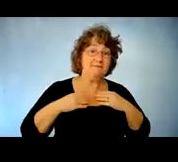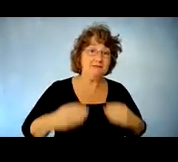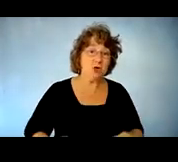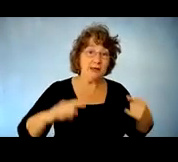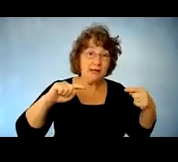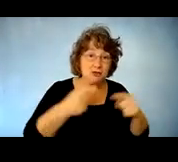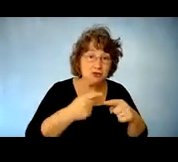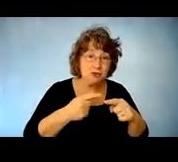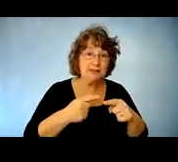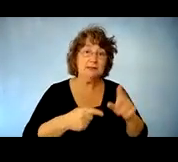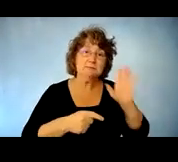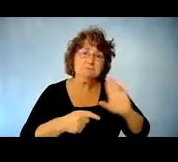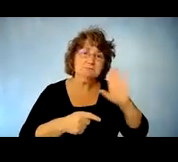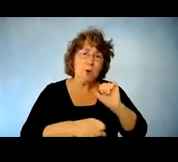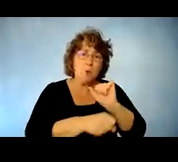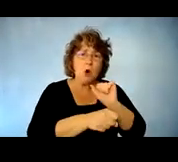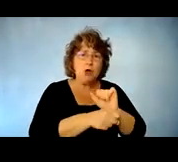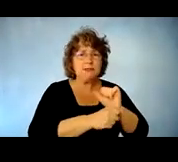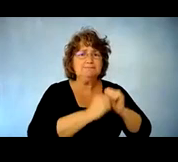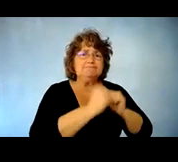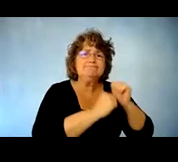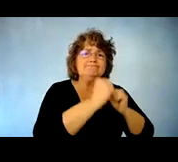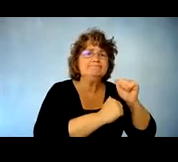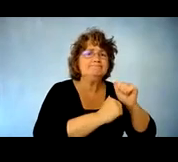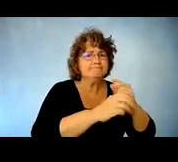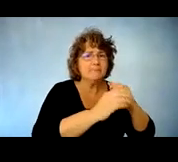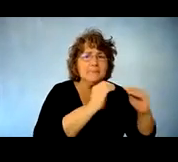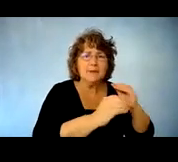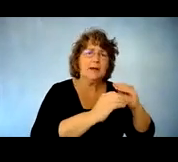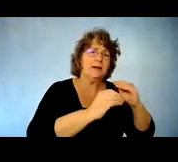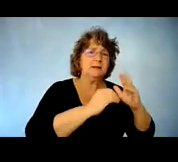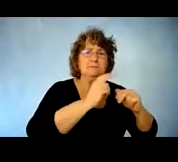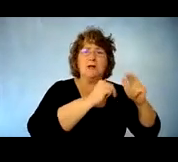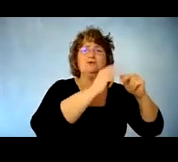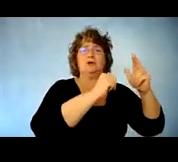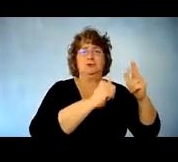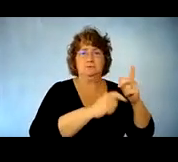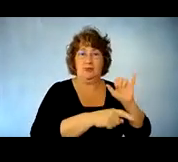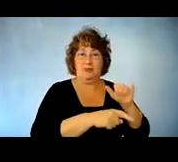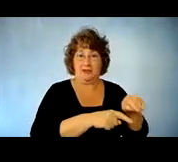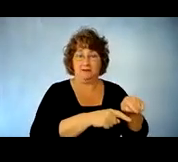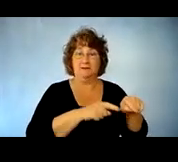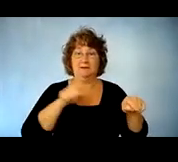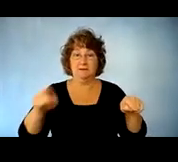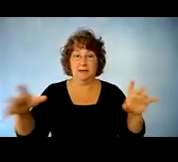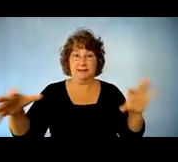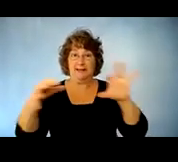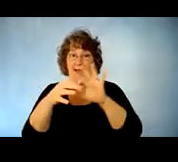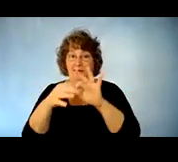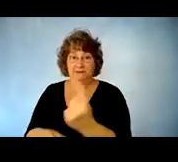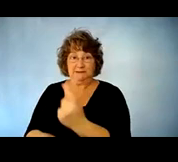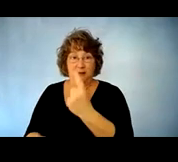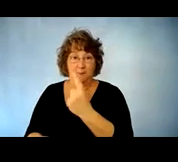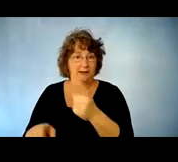the patient to another peer who's successfully returned back to work and then their family members creates a beautiful network for them to get just